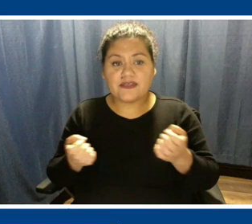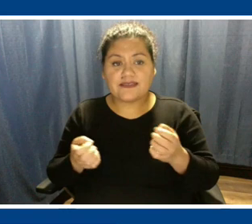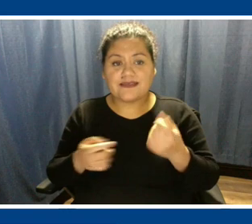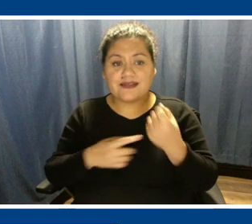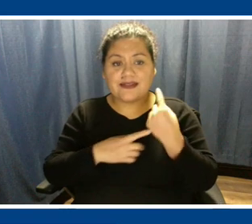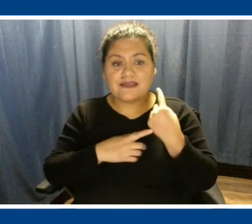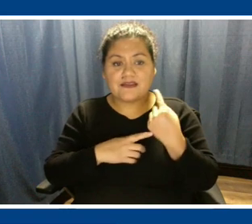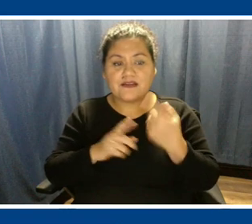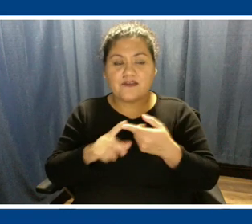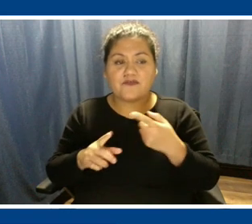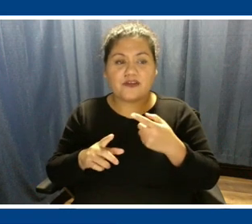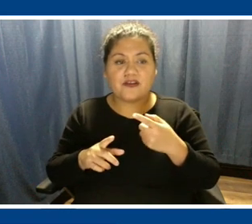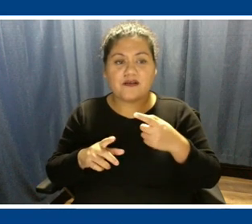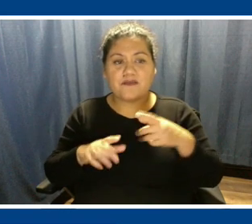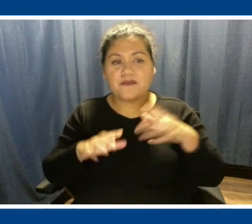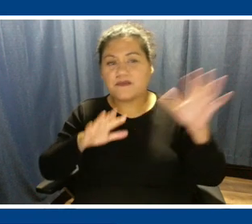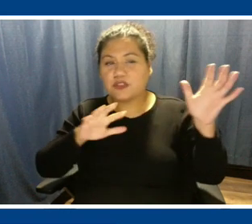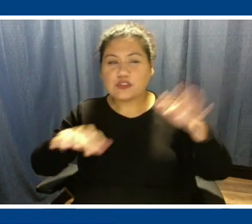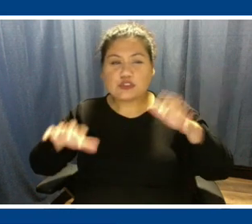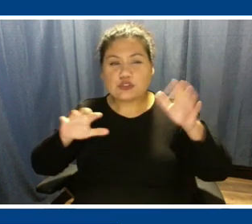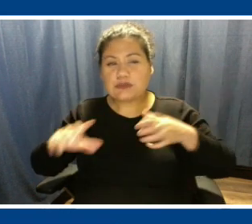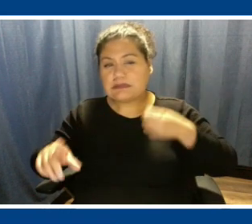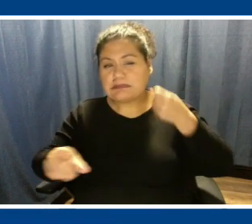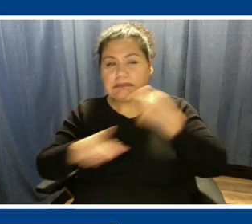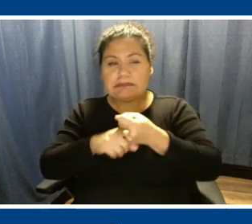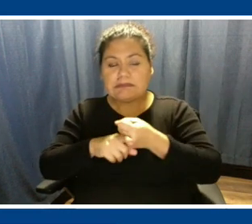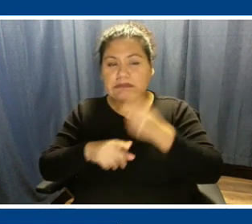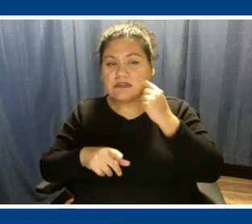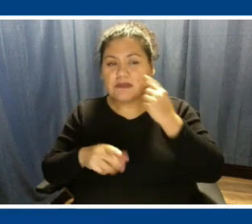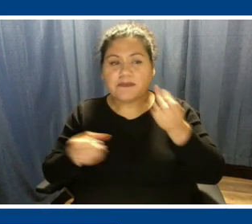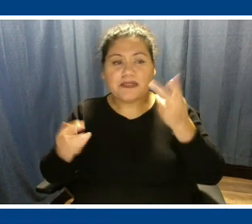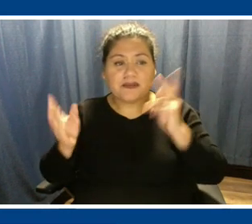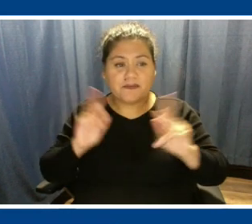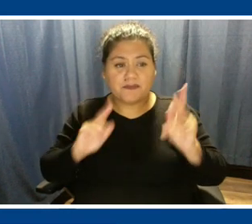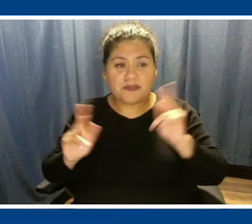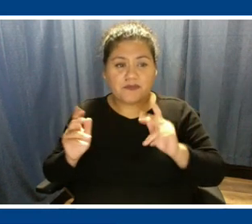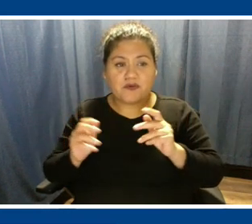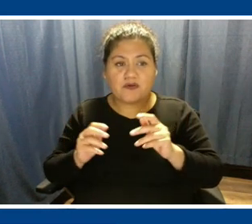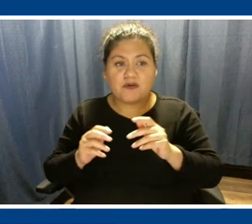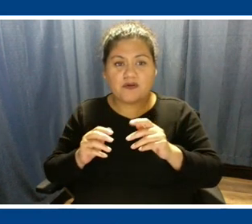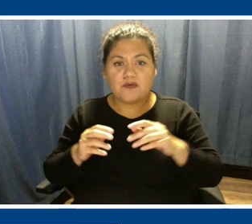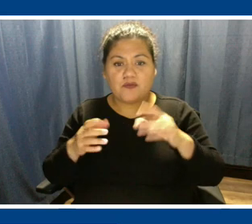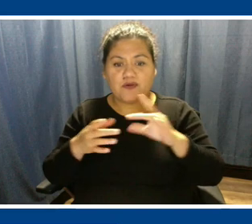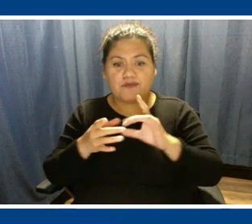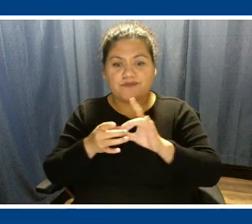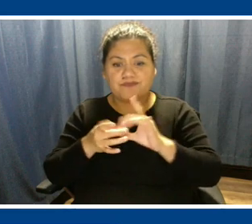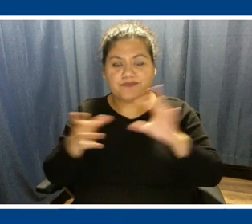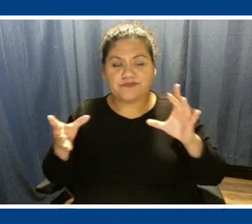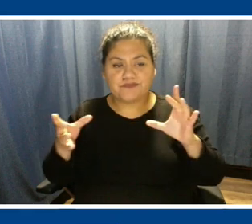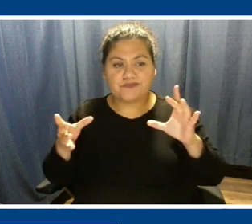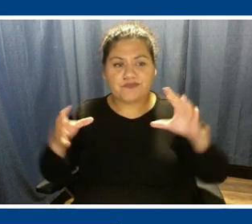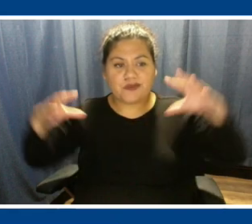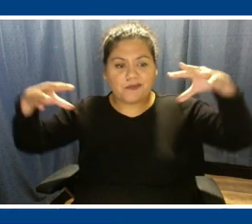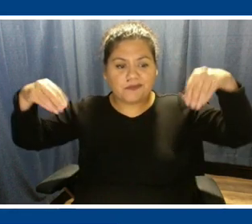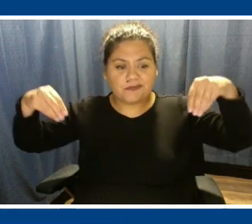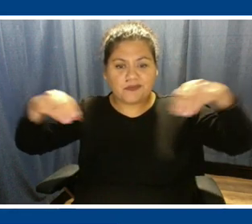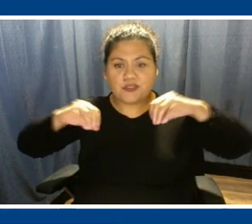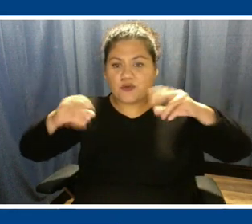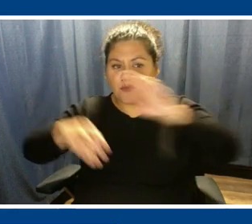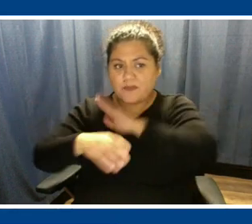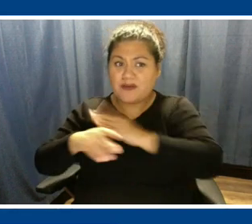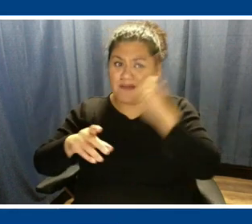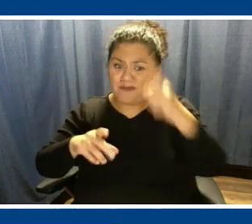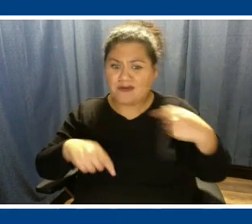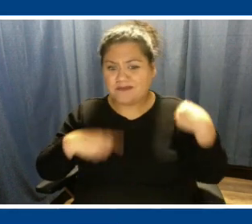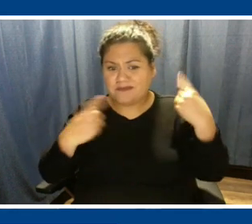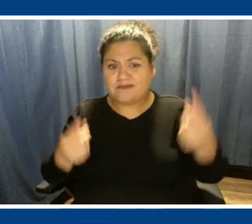winter storm that hit San Antonio. A lot of San Antonians were without power for an extended period of time. So I